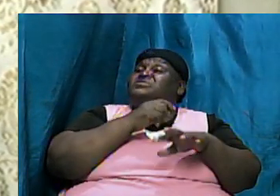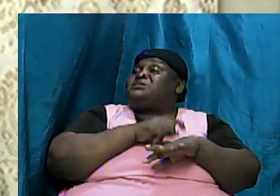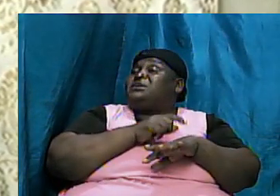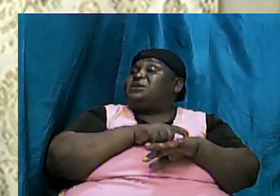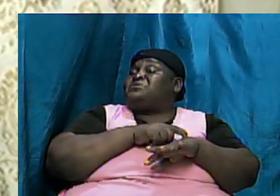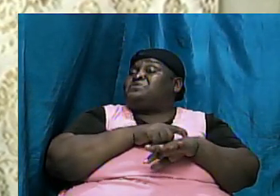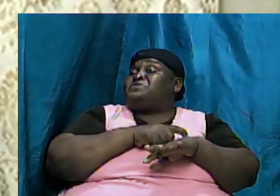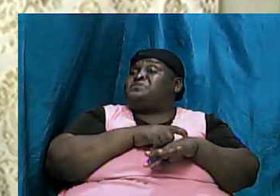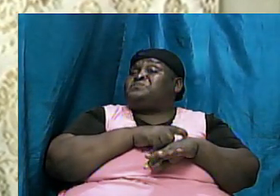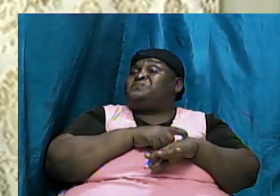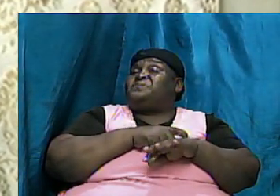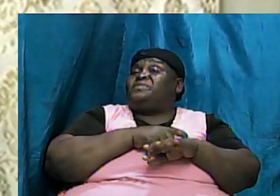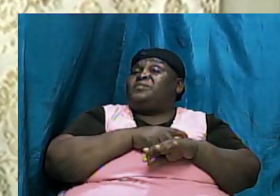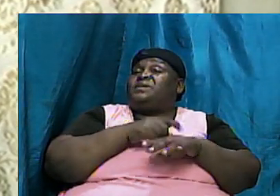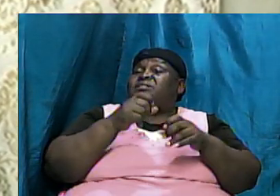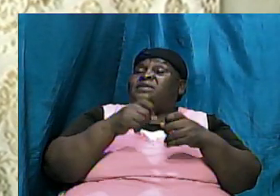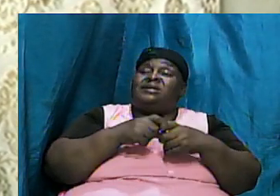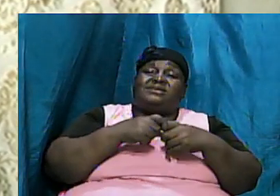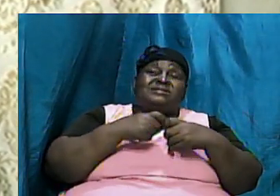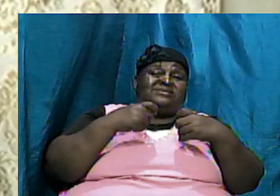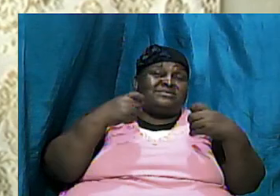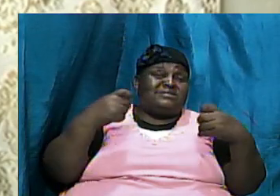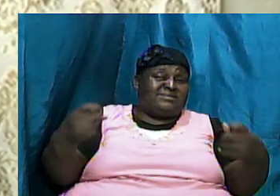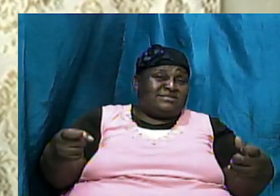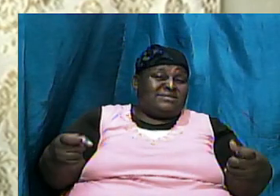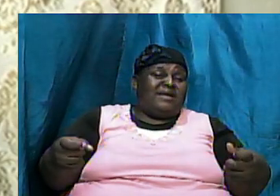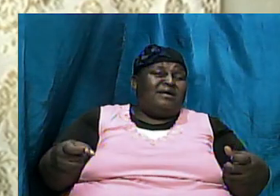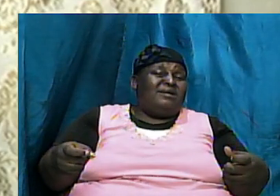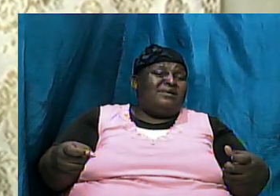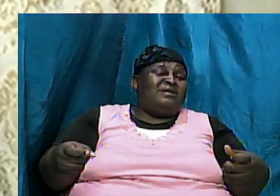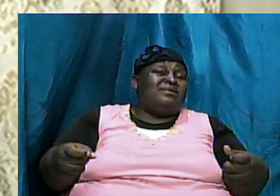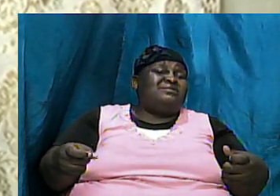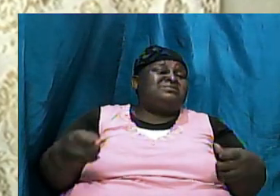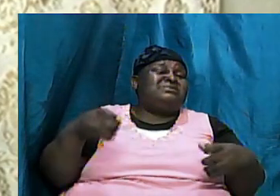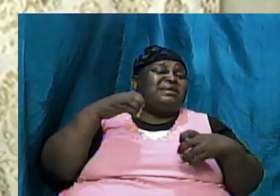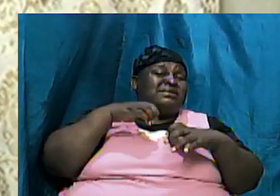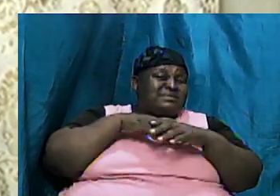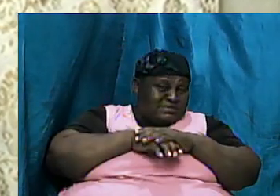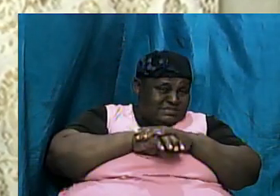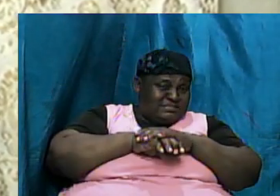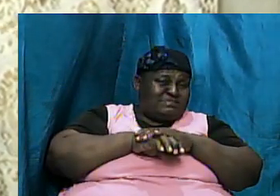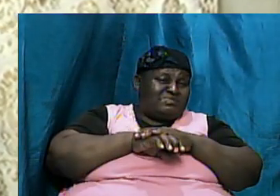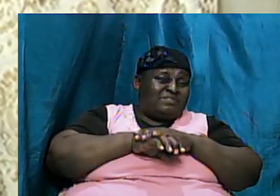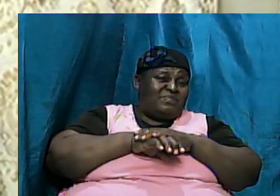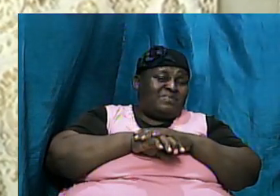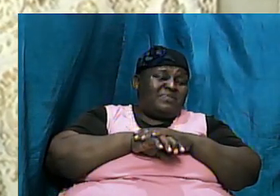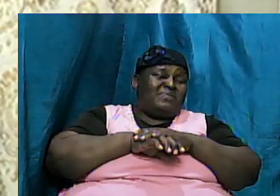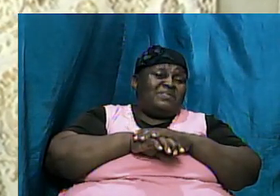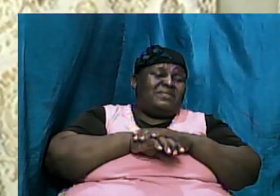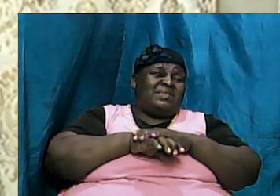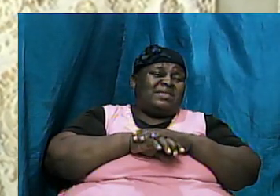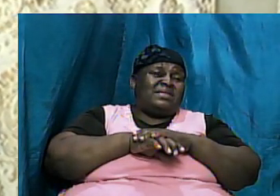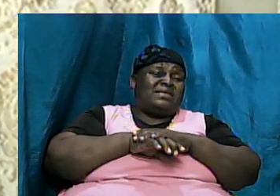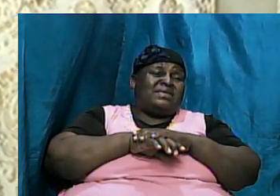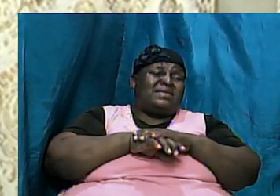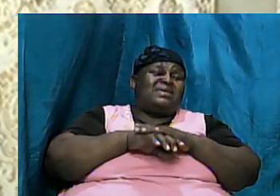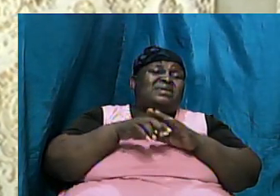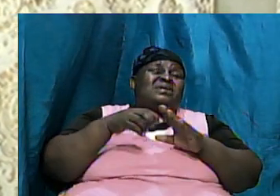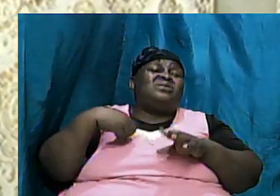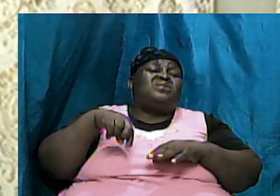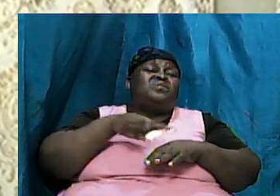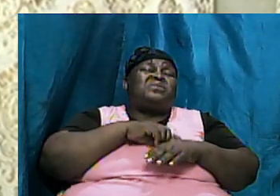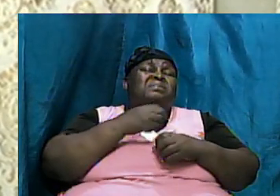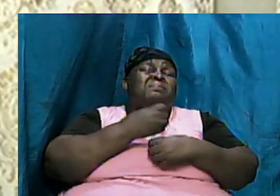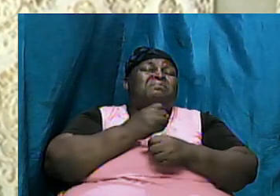that sin rears its head brothers and sisters and we allow